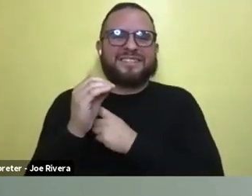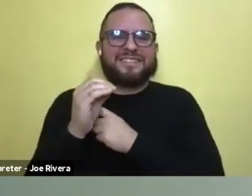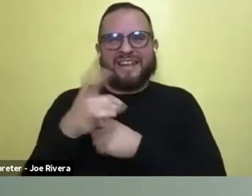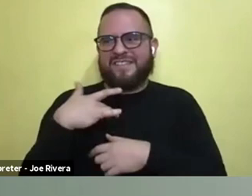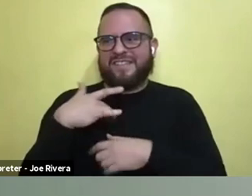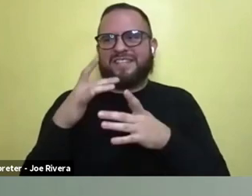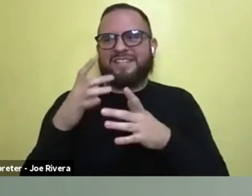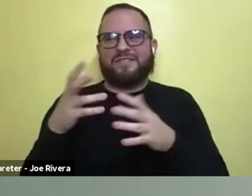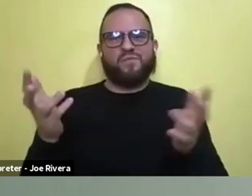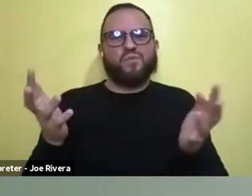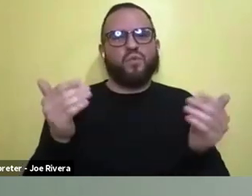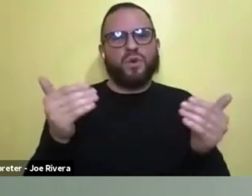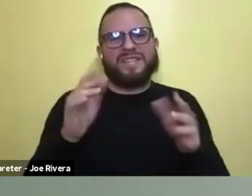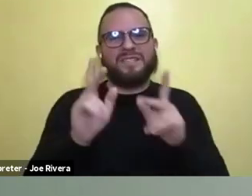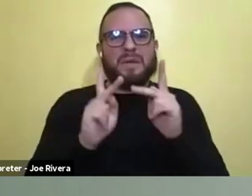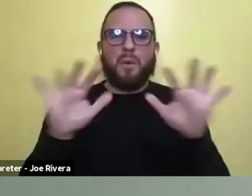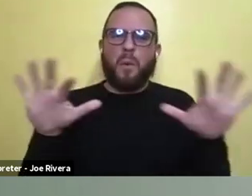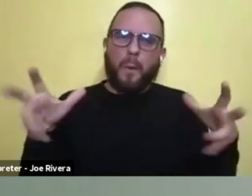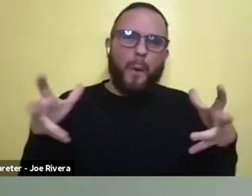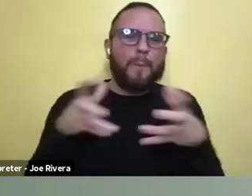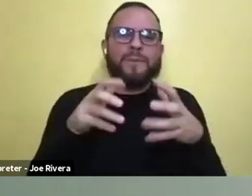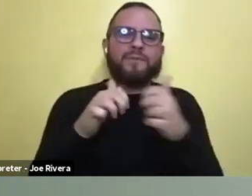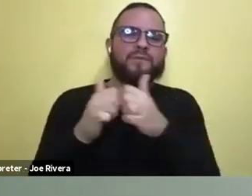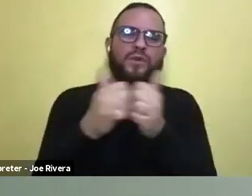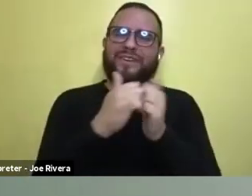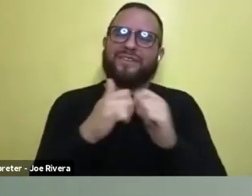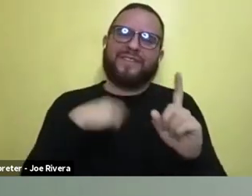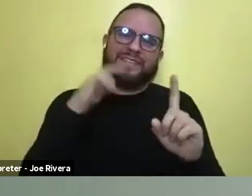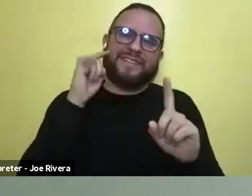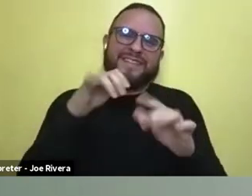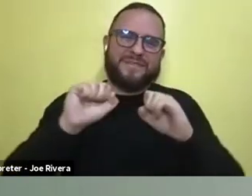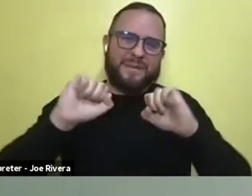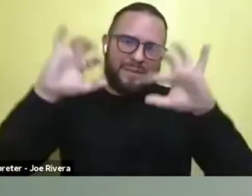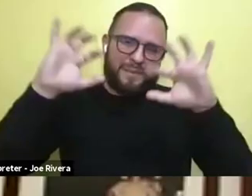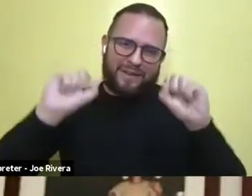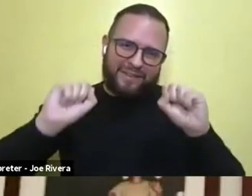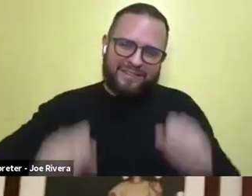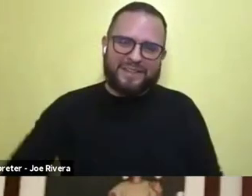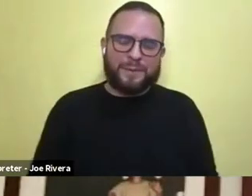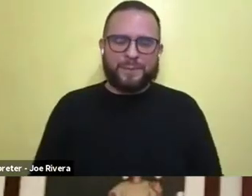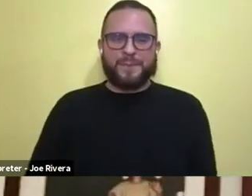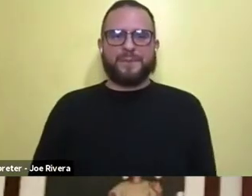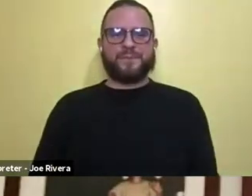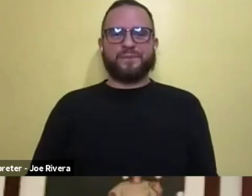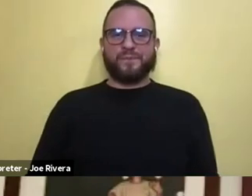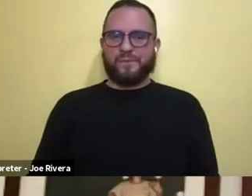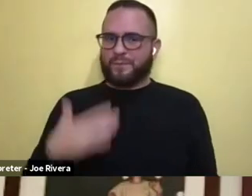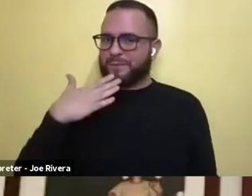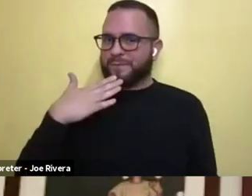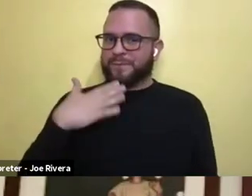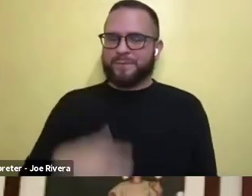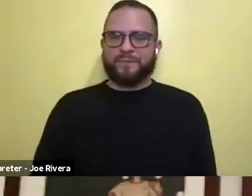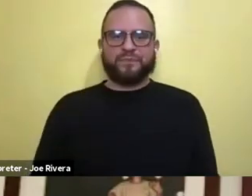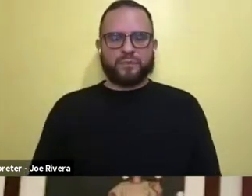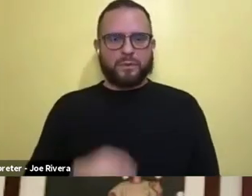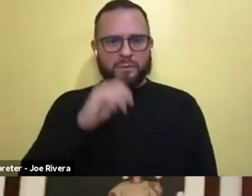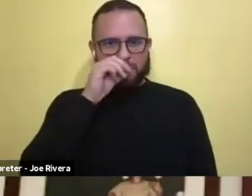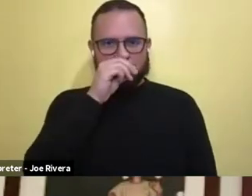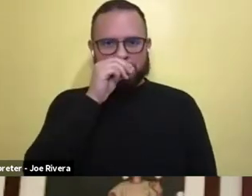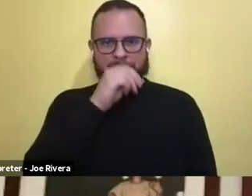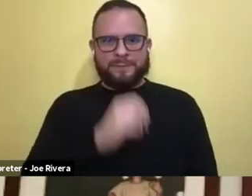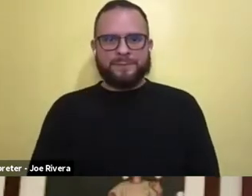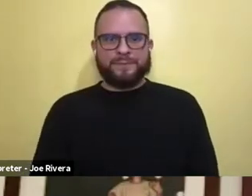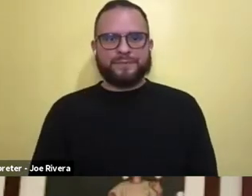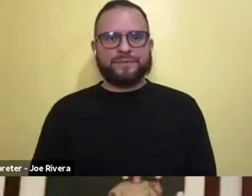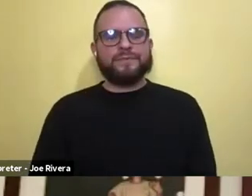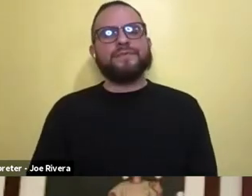I think that's, that's really amazing. Thank you so much. Um, JJ, I know you